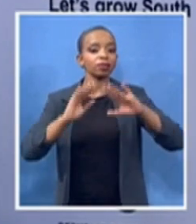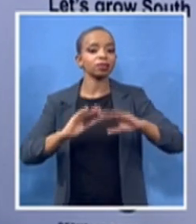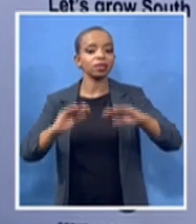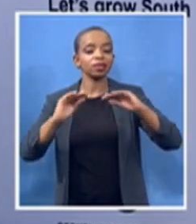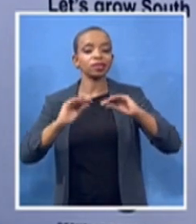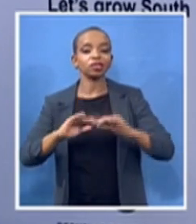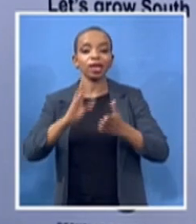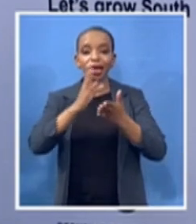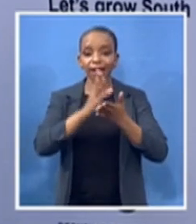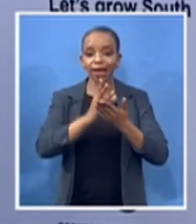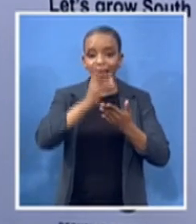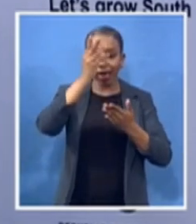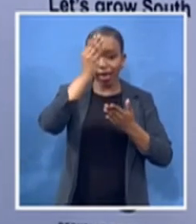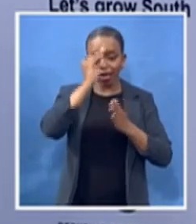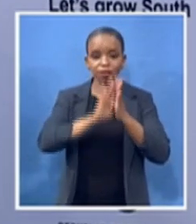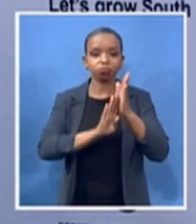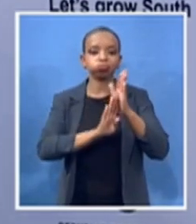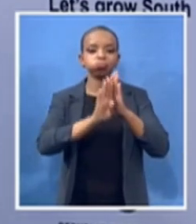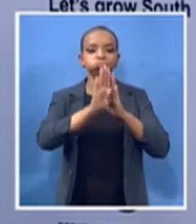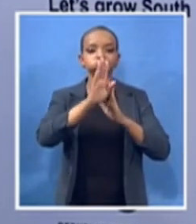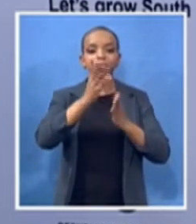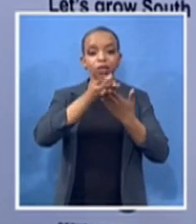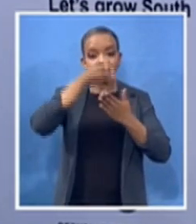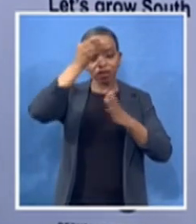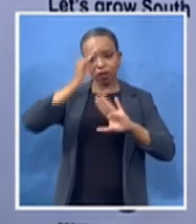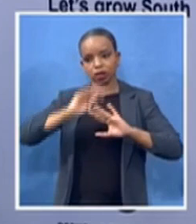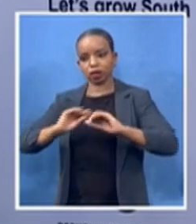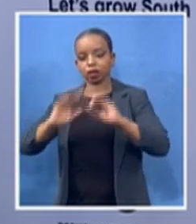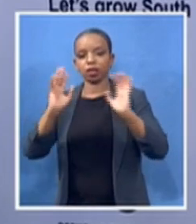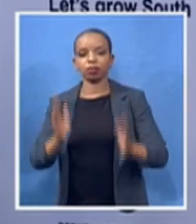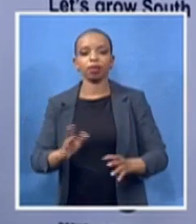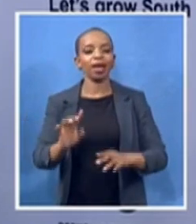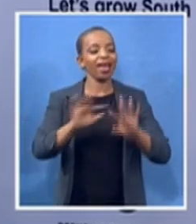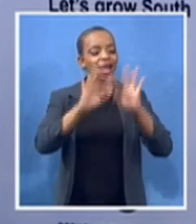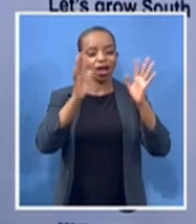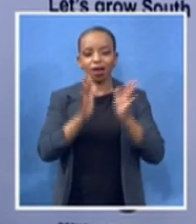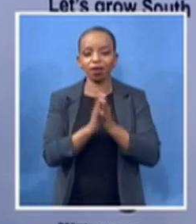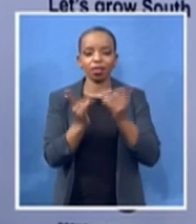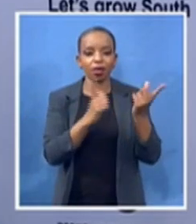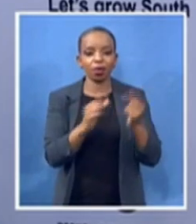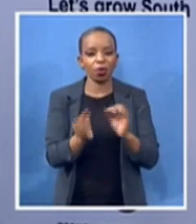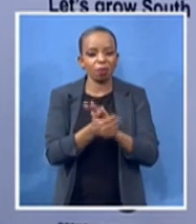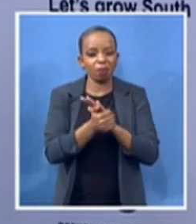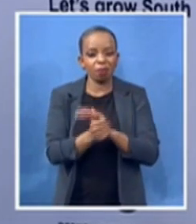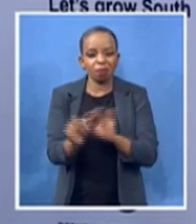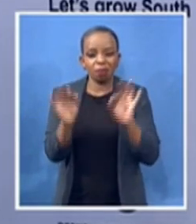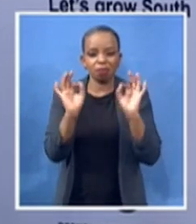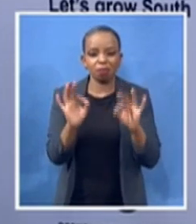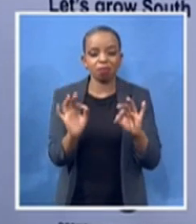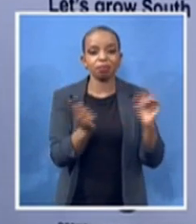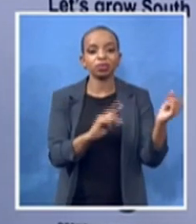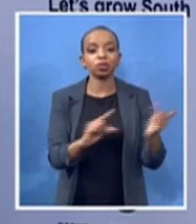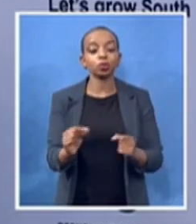in doing all that and by doing that we will be leaving the legacy of mesh a lot